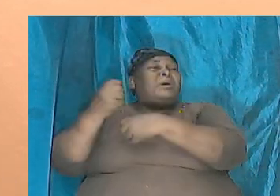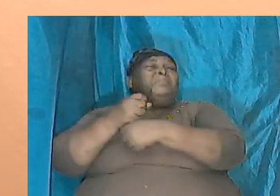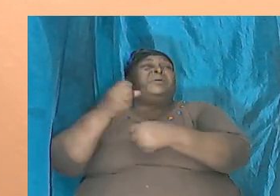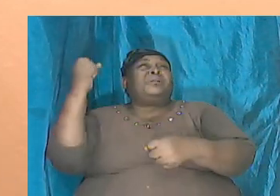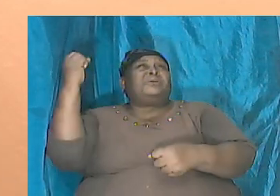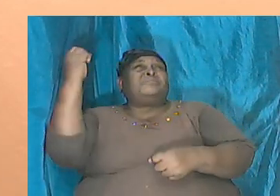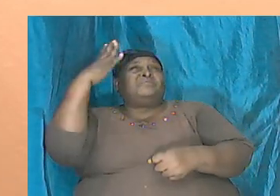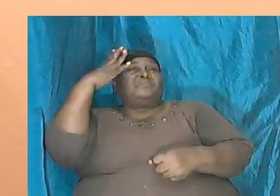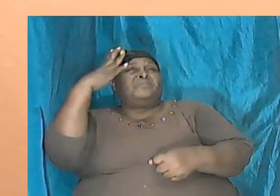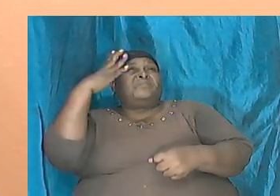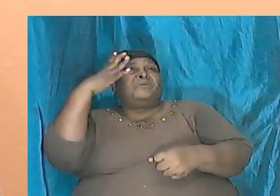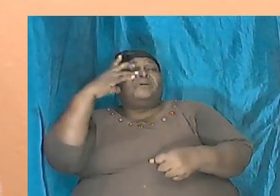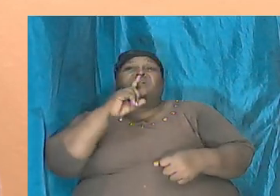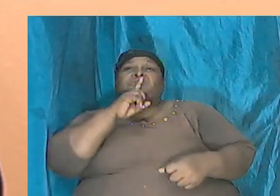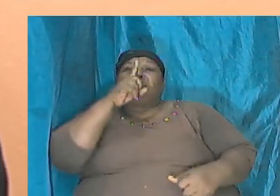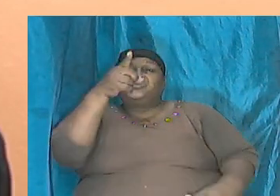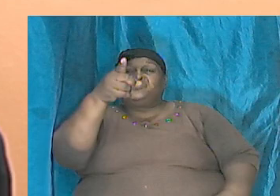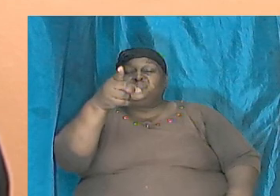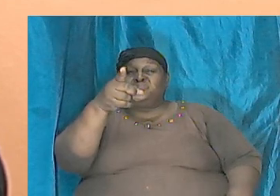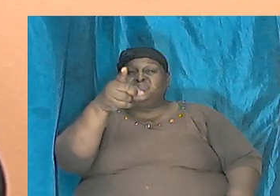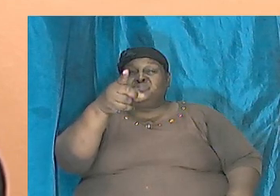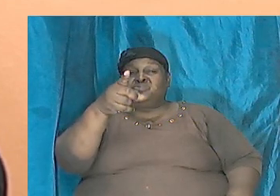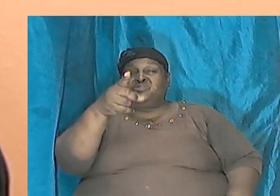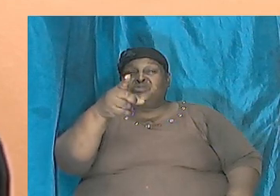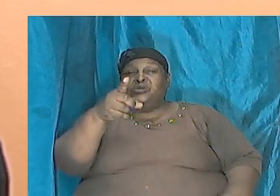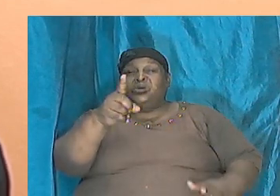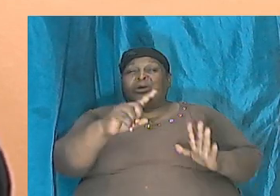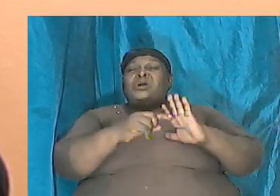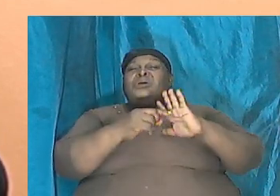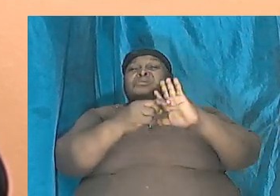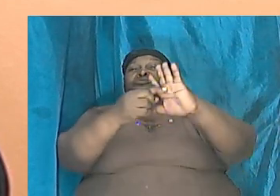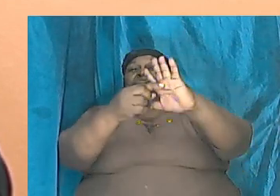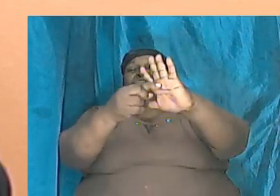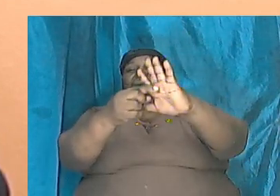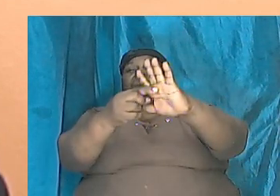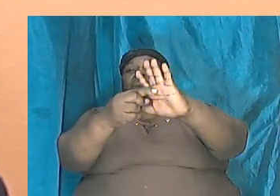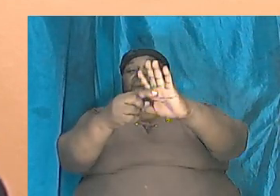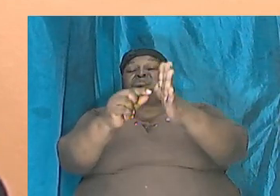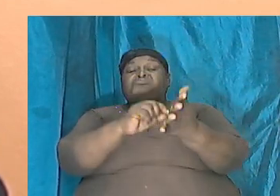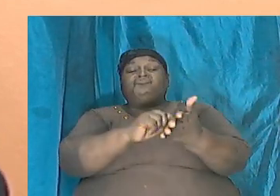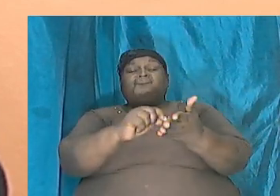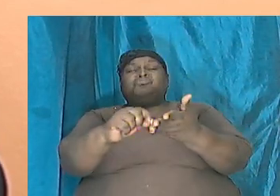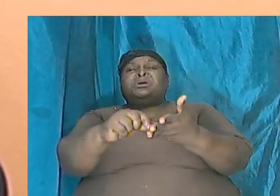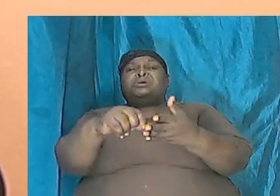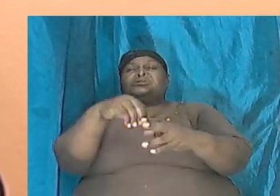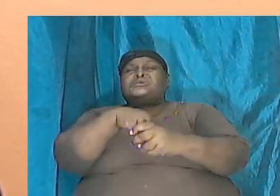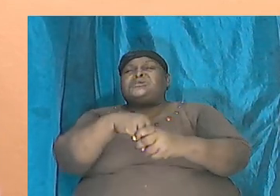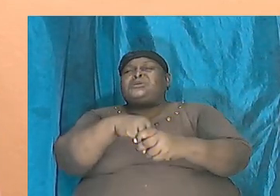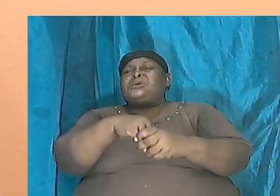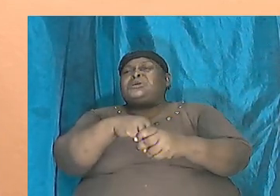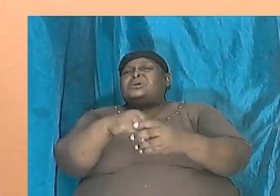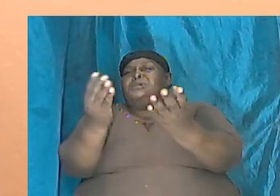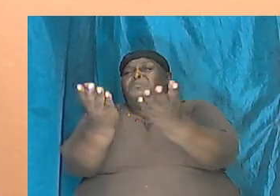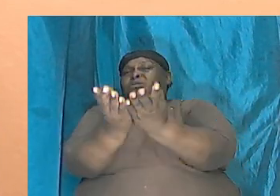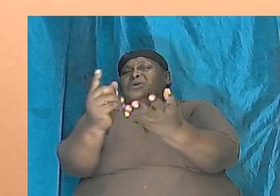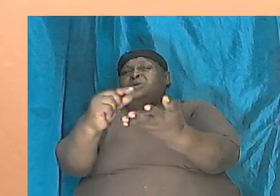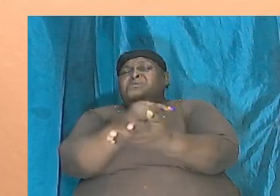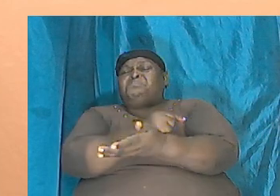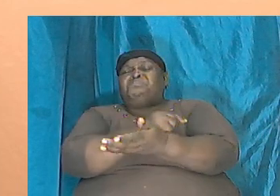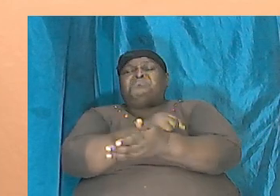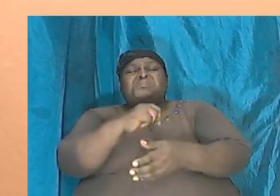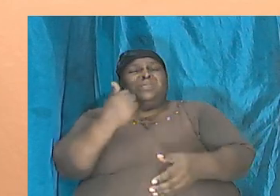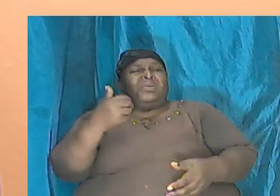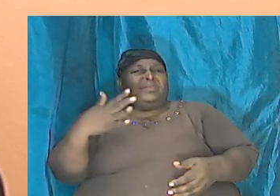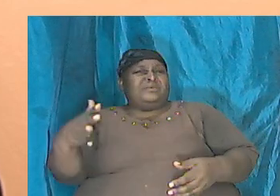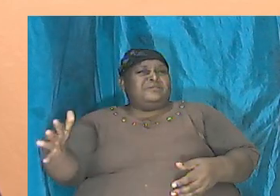of factual things that are shown and recorded in Genesis, anything that can be used